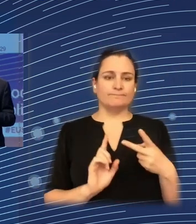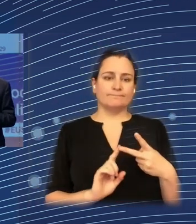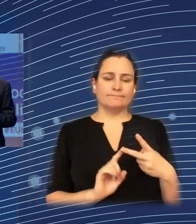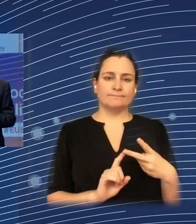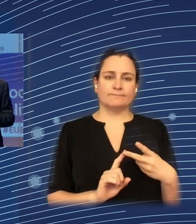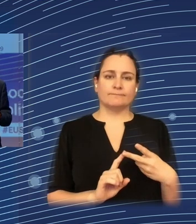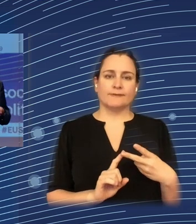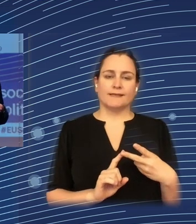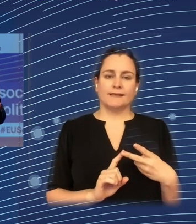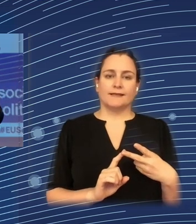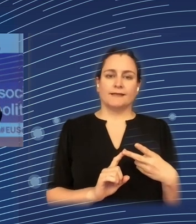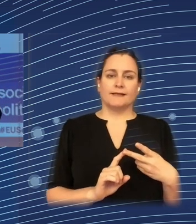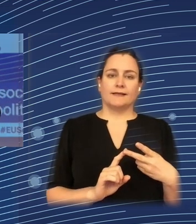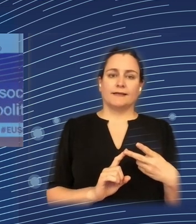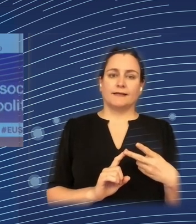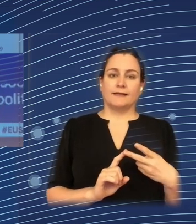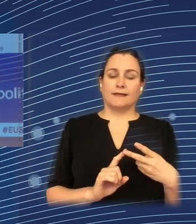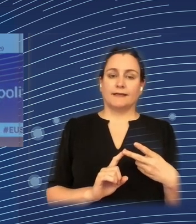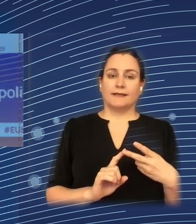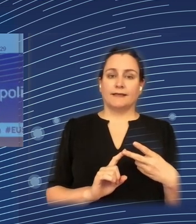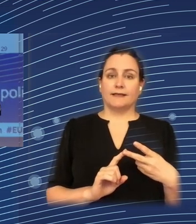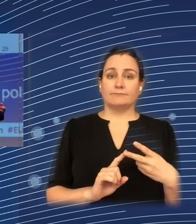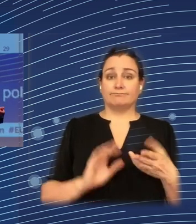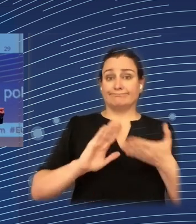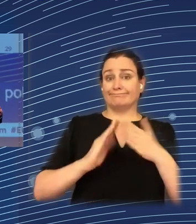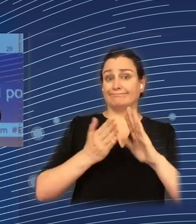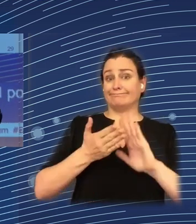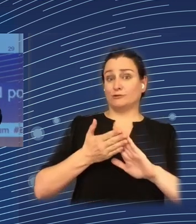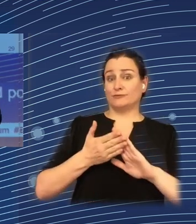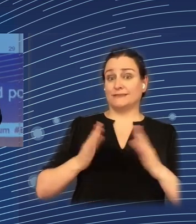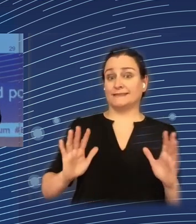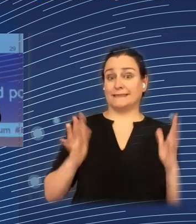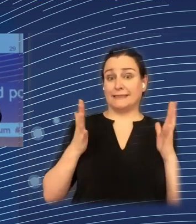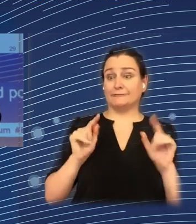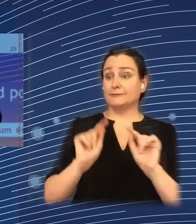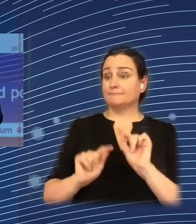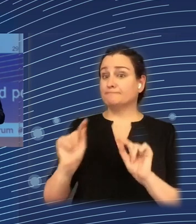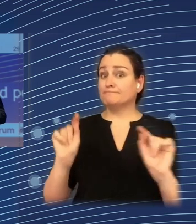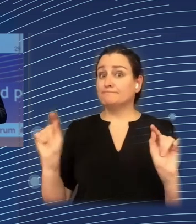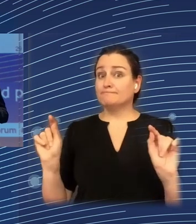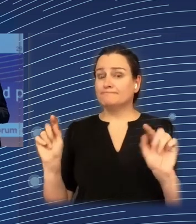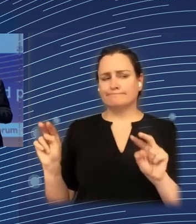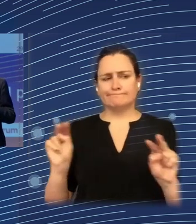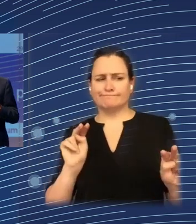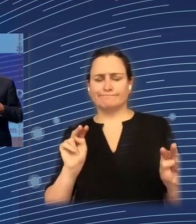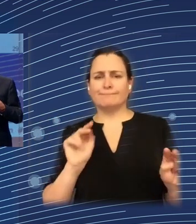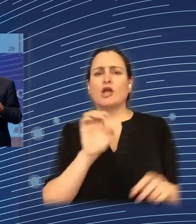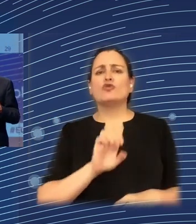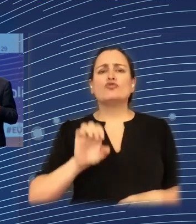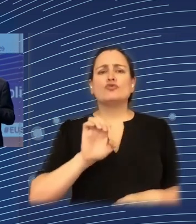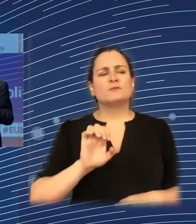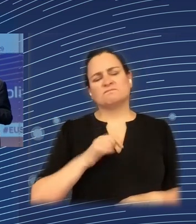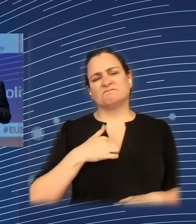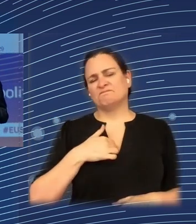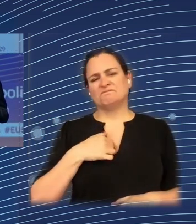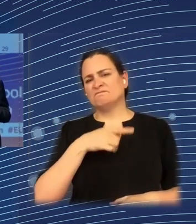the growing discontent of many citizens across the whole continent with the idea of Europe, which is reflected in the rise